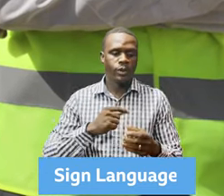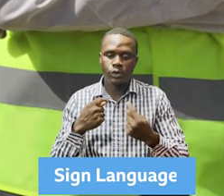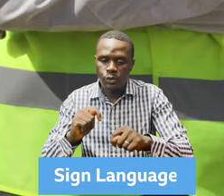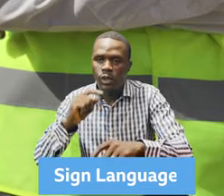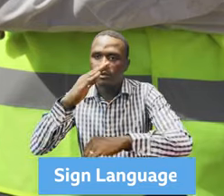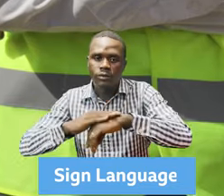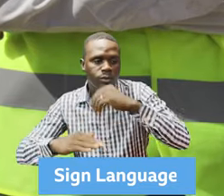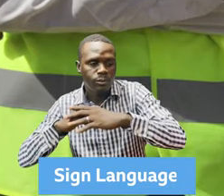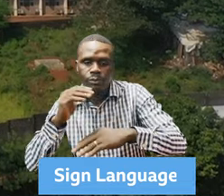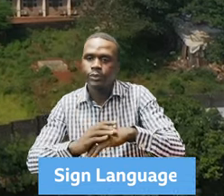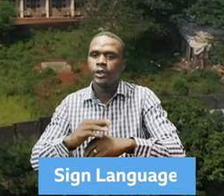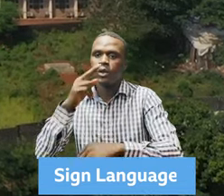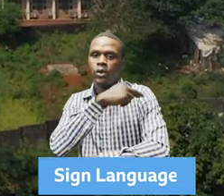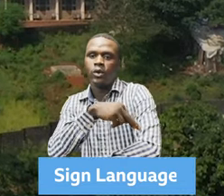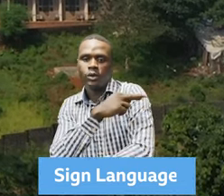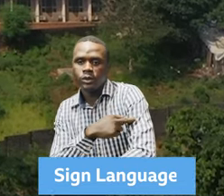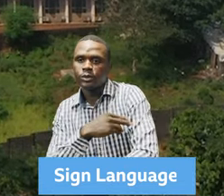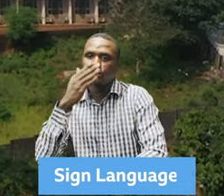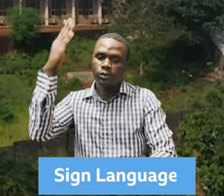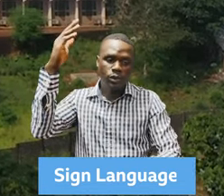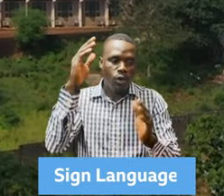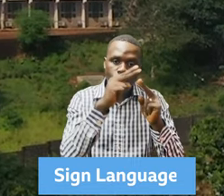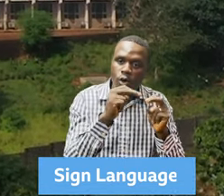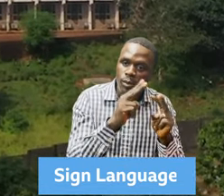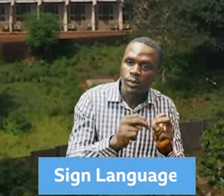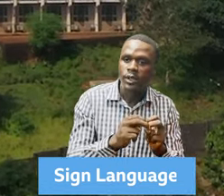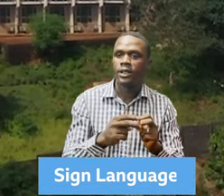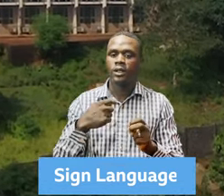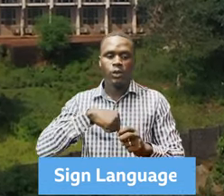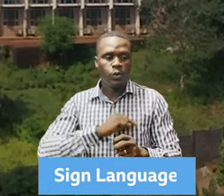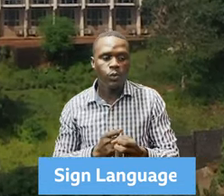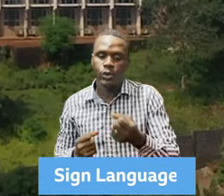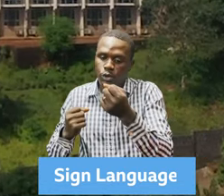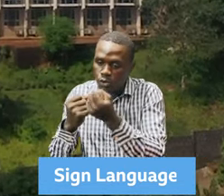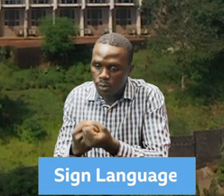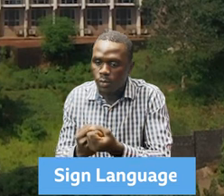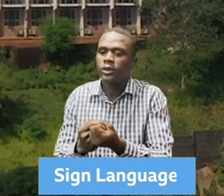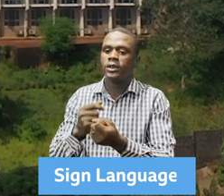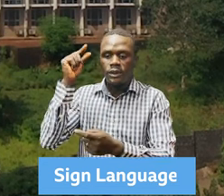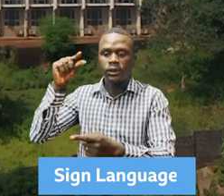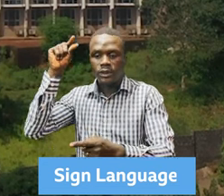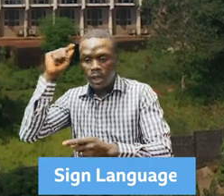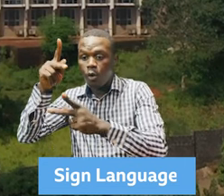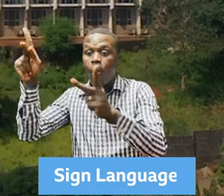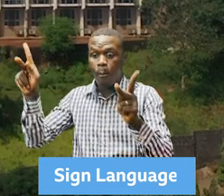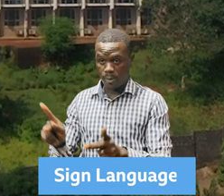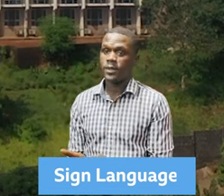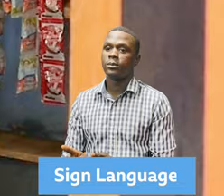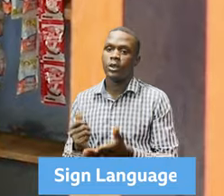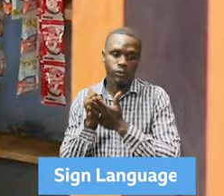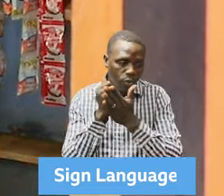in Kailahou, and last but not least also supporting the needs of the Sierra Leone Parliament in its infrastructure